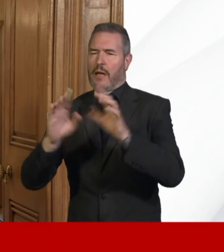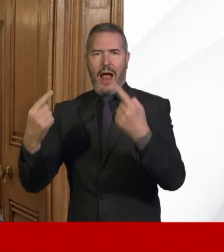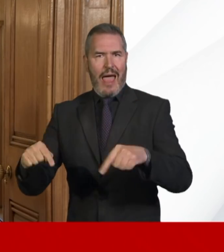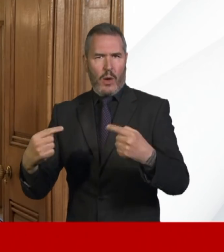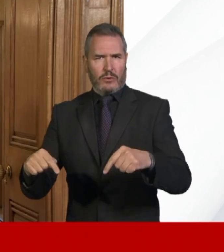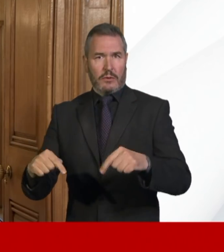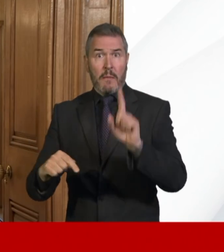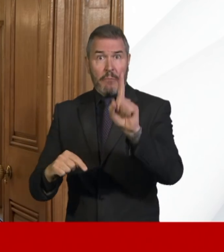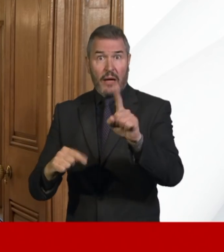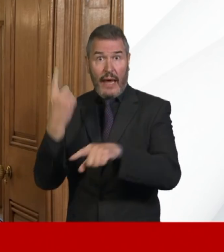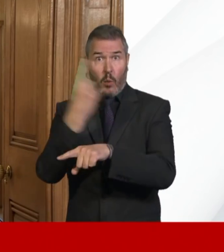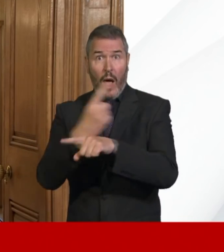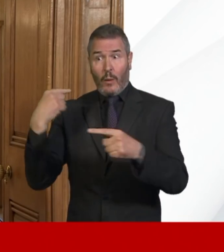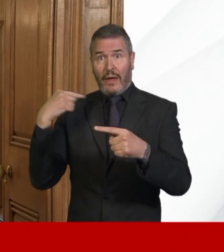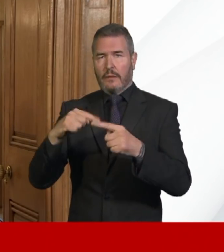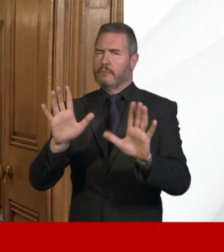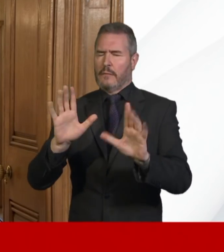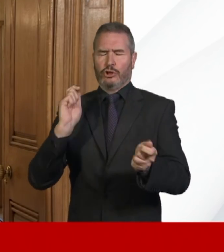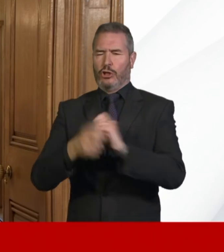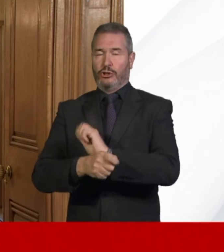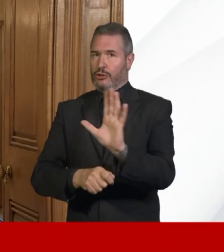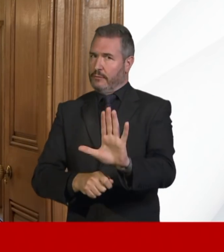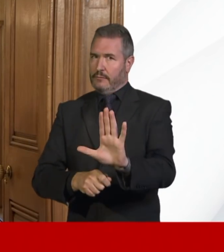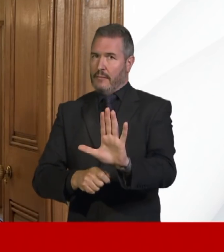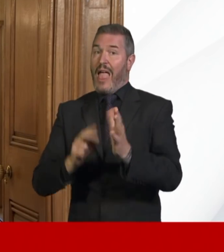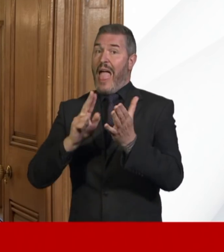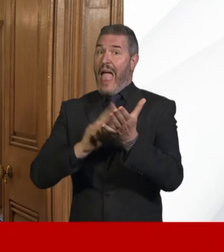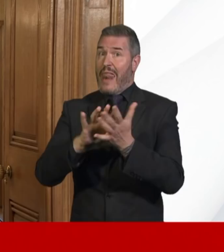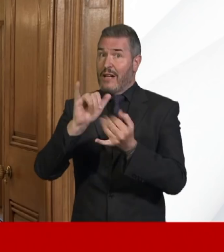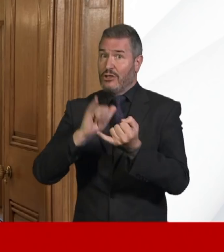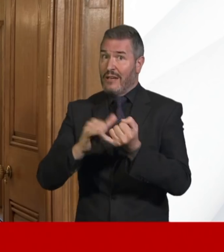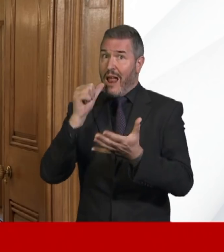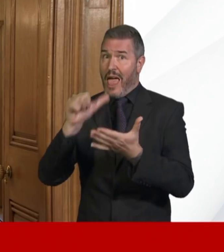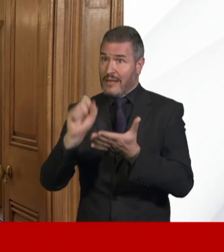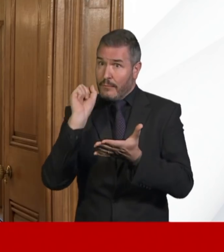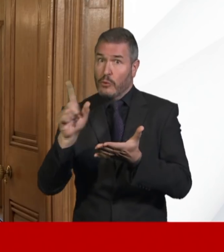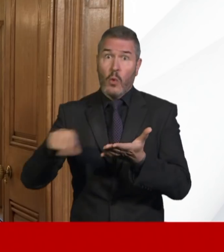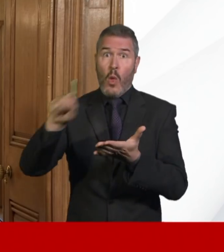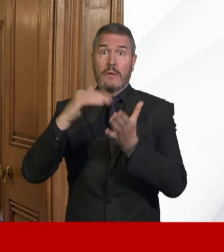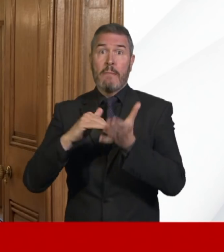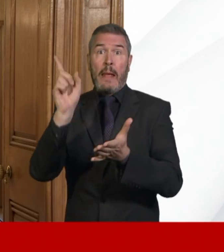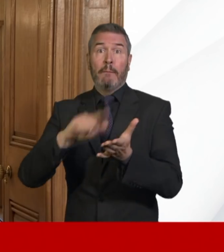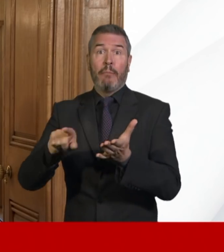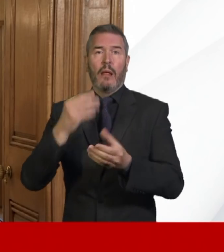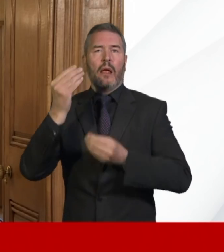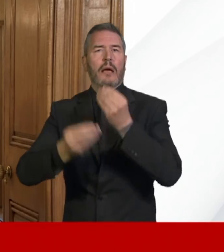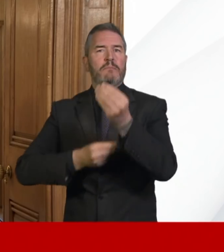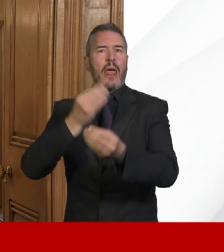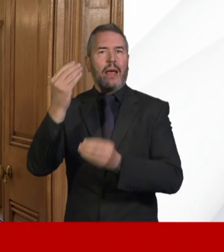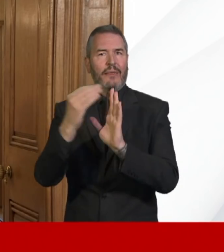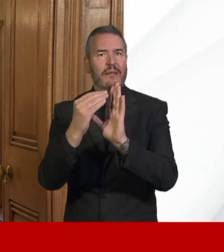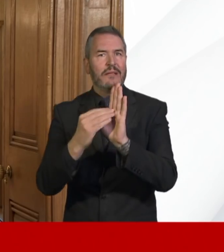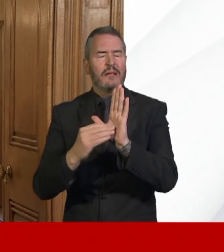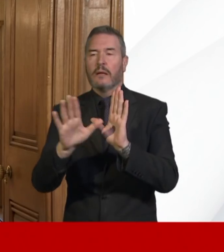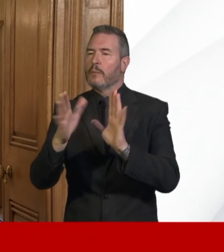Since then, the NHS have written to almost a million of these people and outlined the steps that they need to take